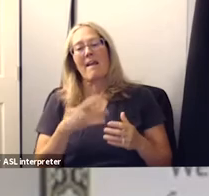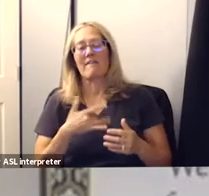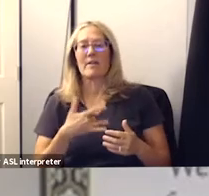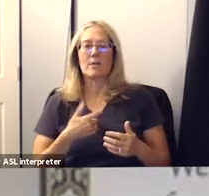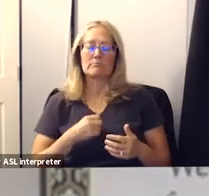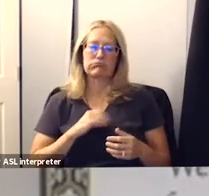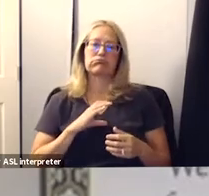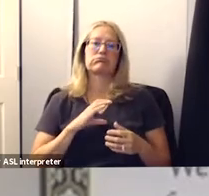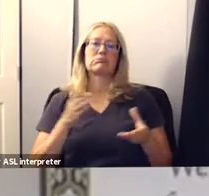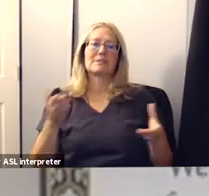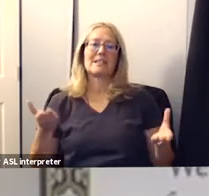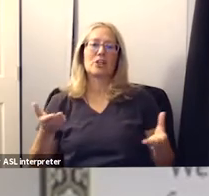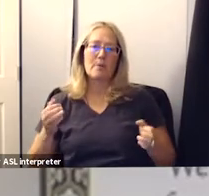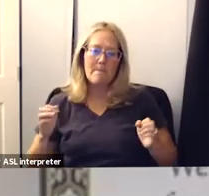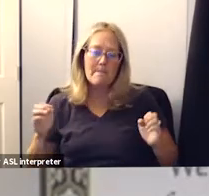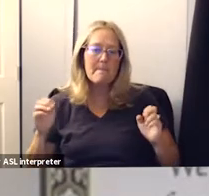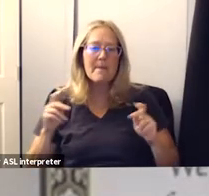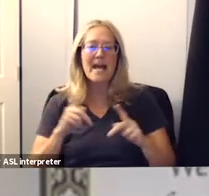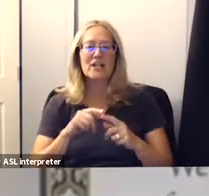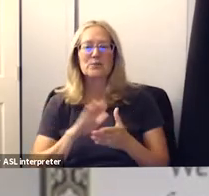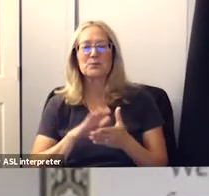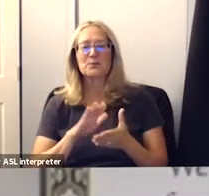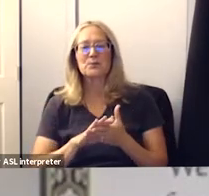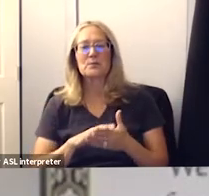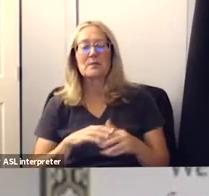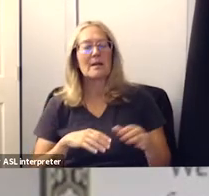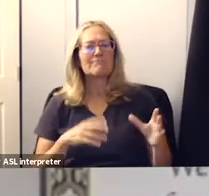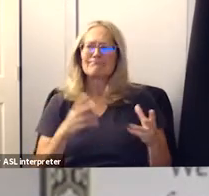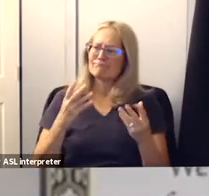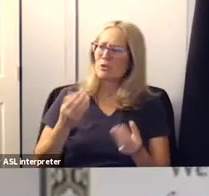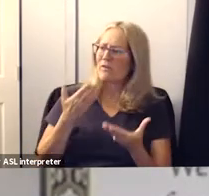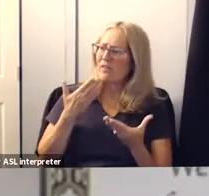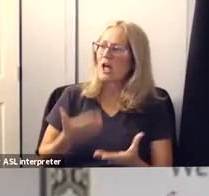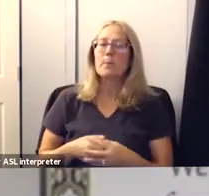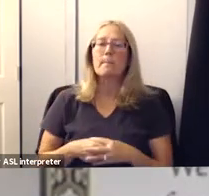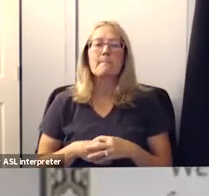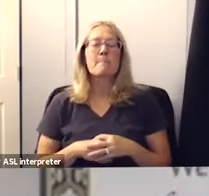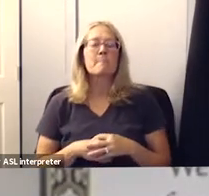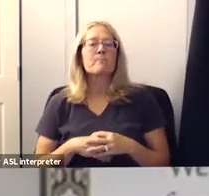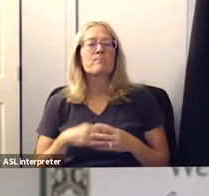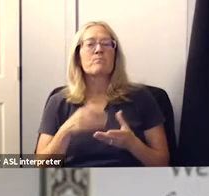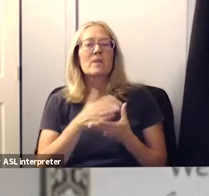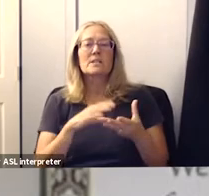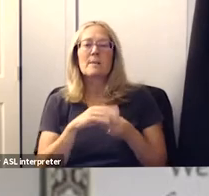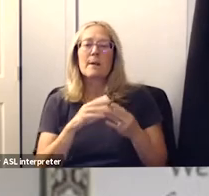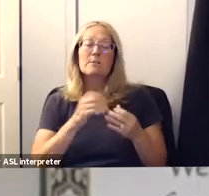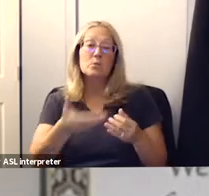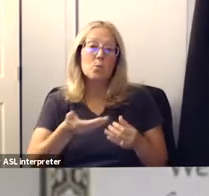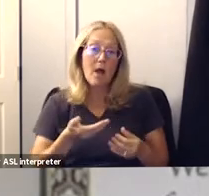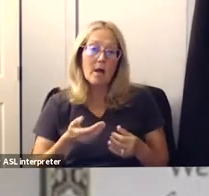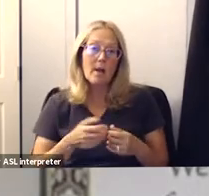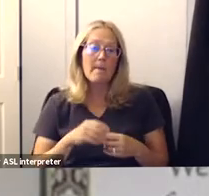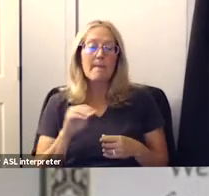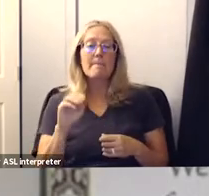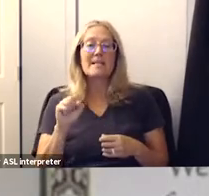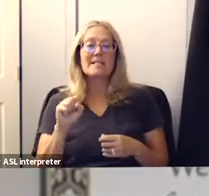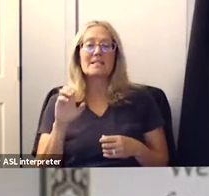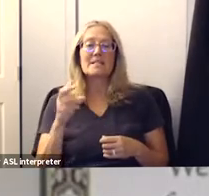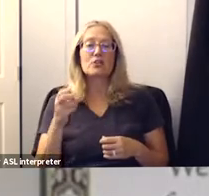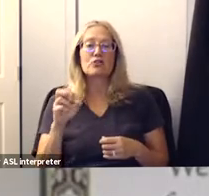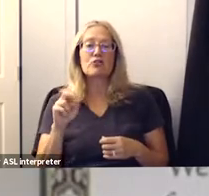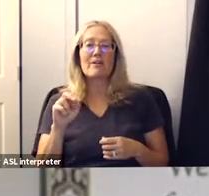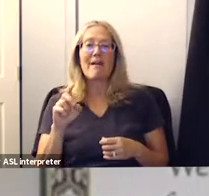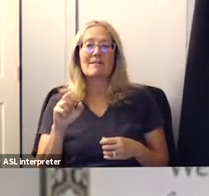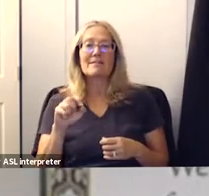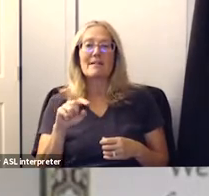for for back to school lovely thank you um i have a few comments first of all welcome mr hernandez we're so happy to